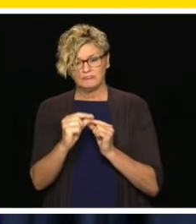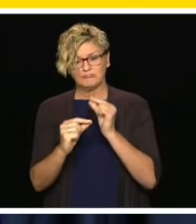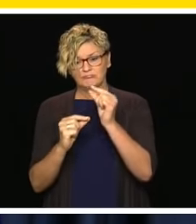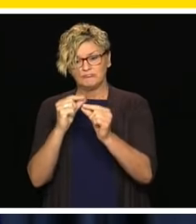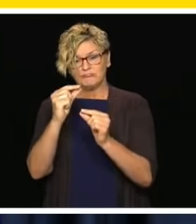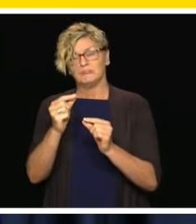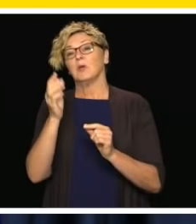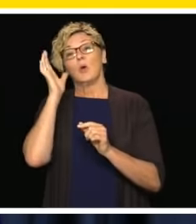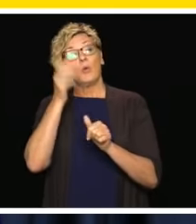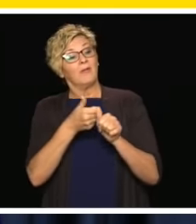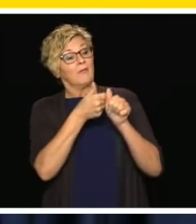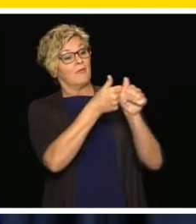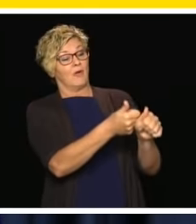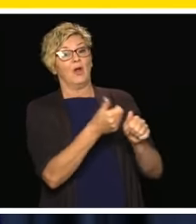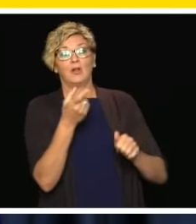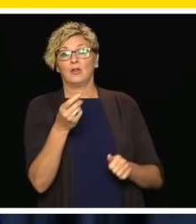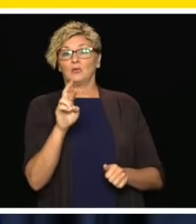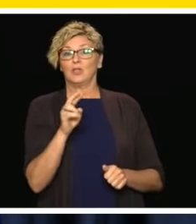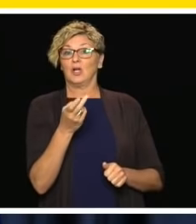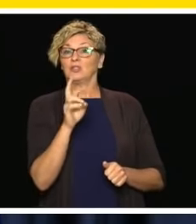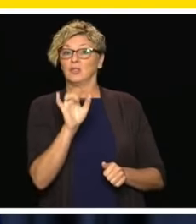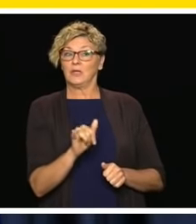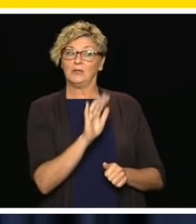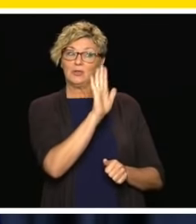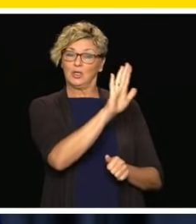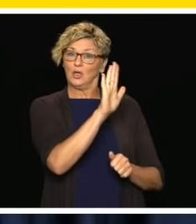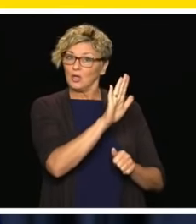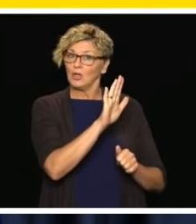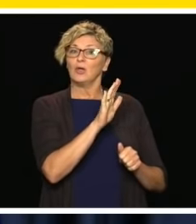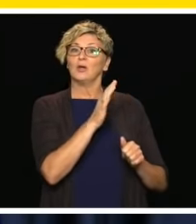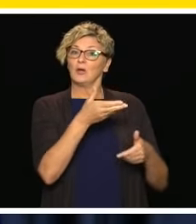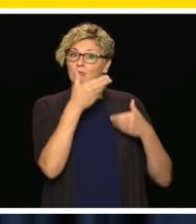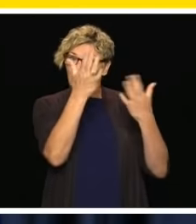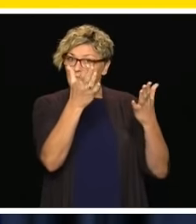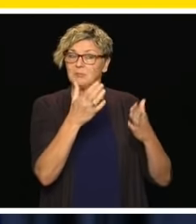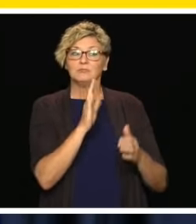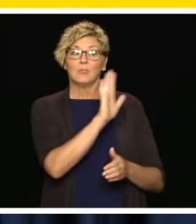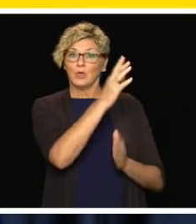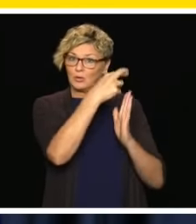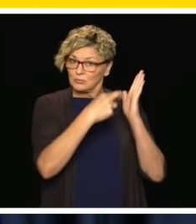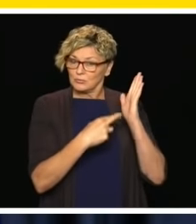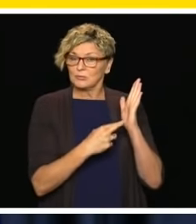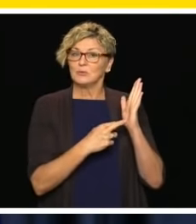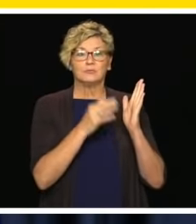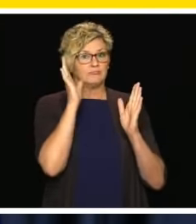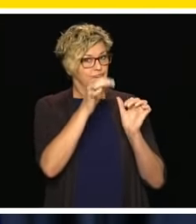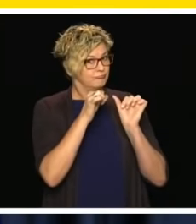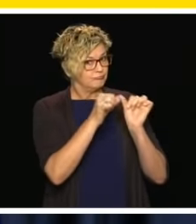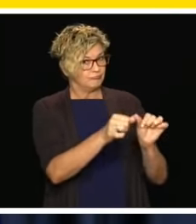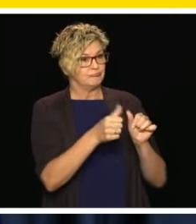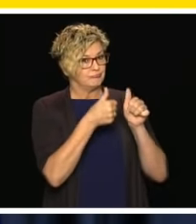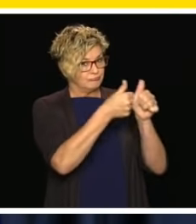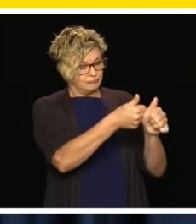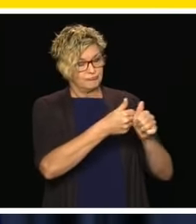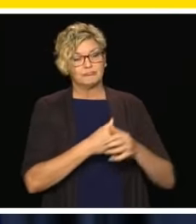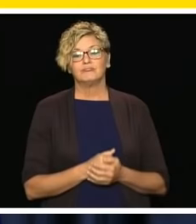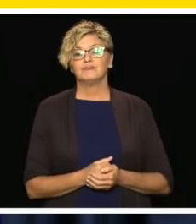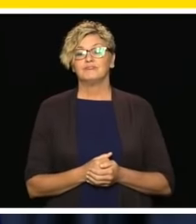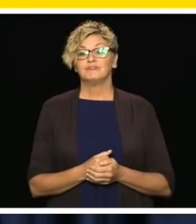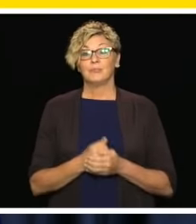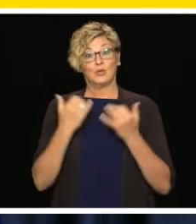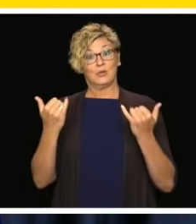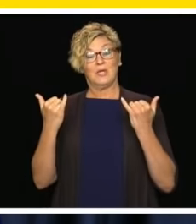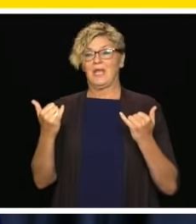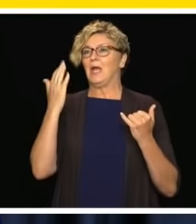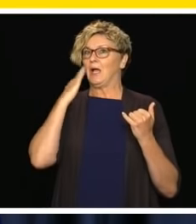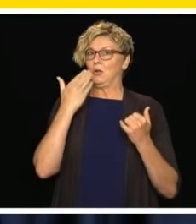based on scientific recommendations from Dr. Henry and her team and today's announcement is going to be a focus on an area that I know a lot of children have been